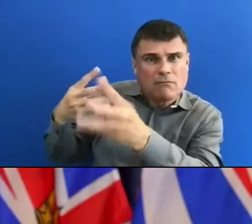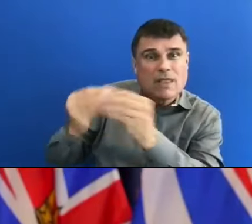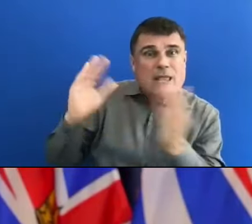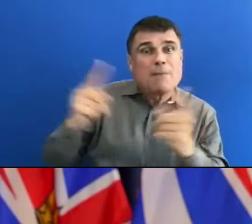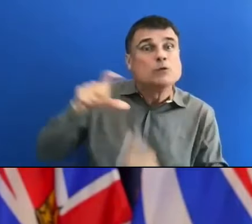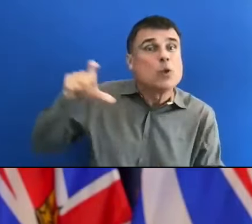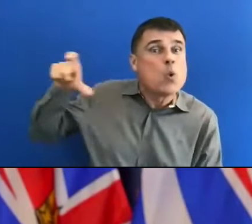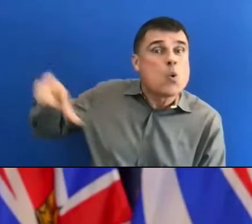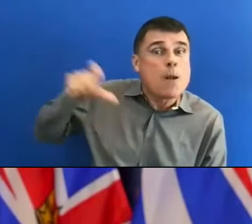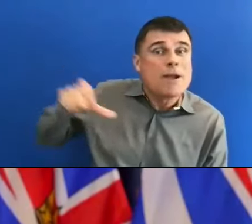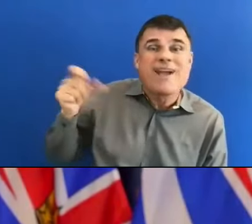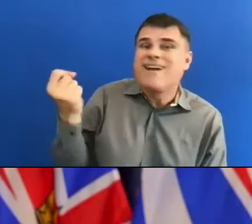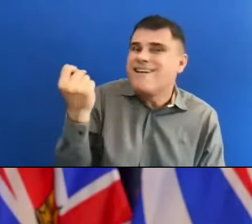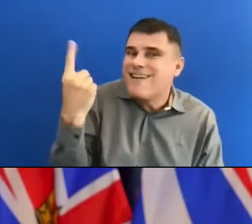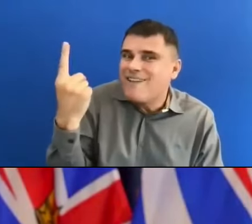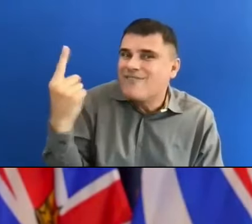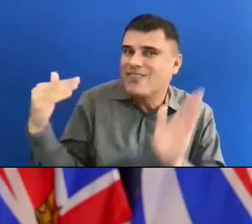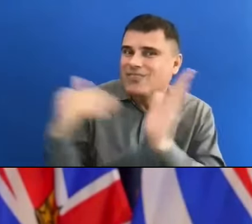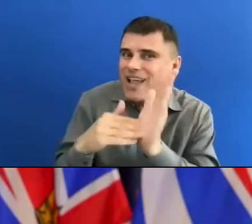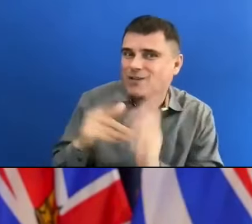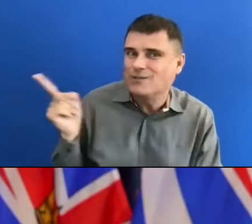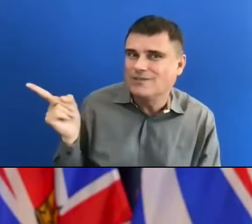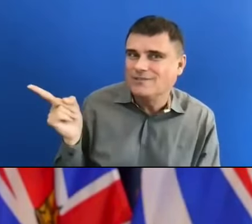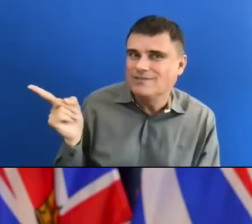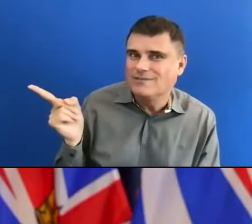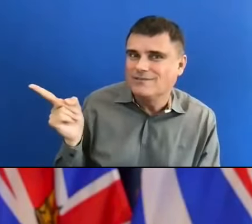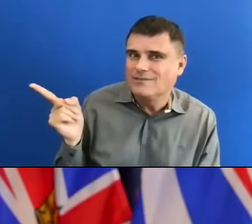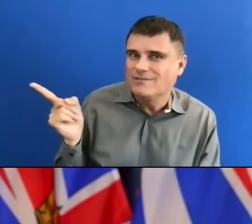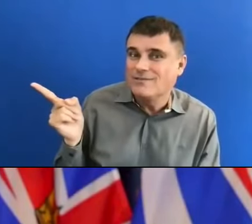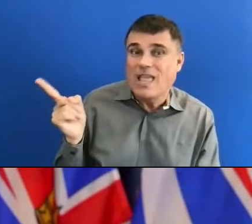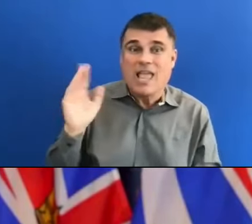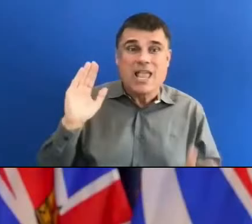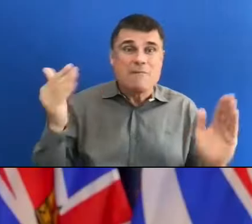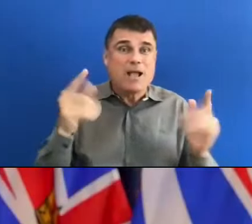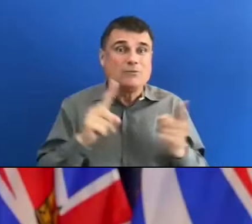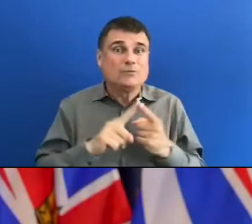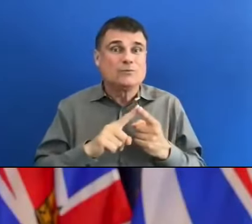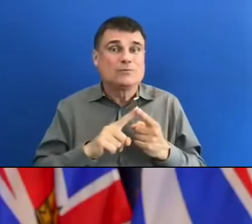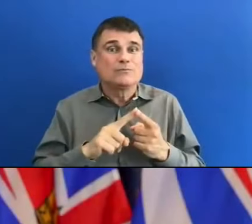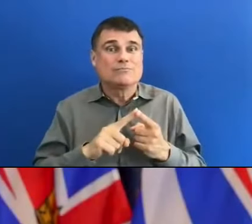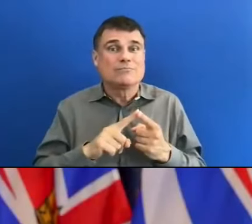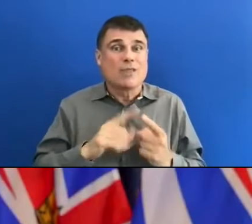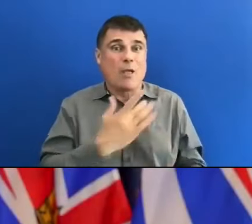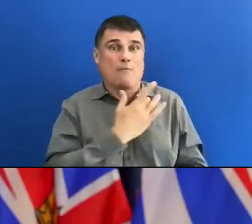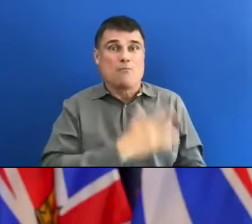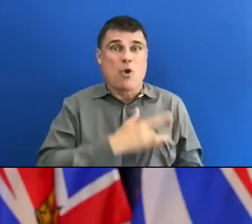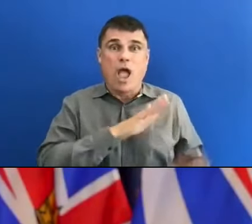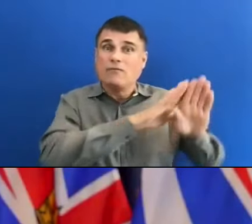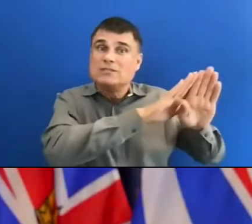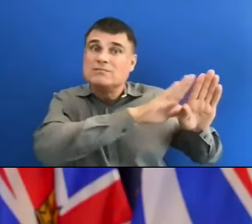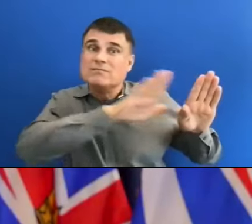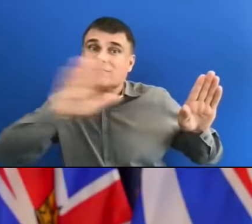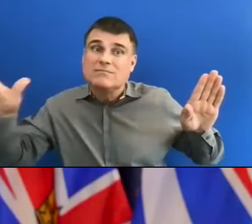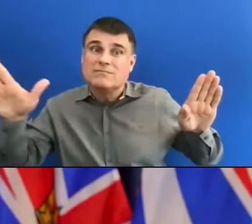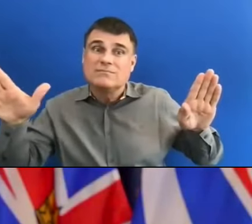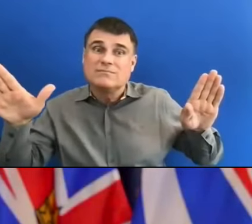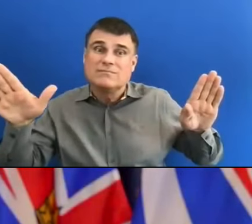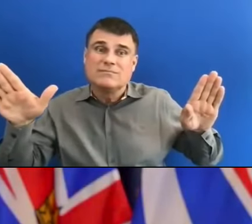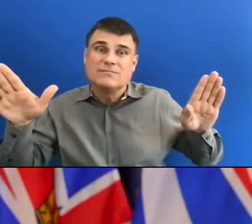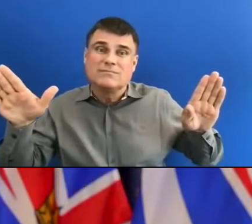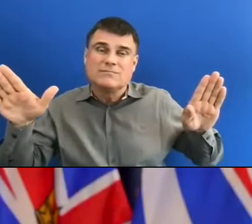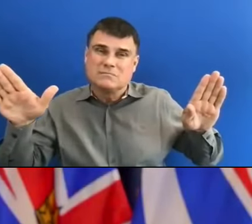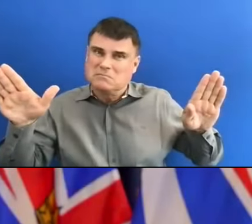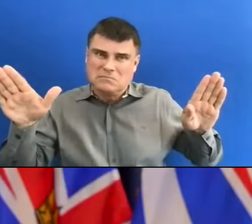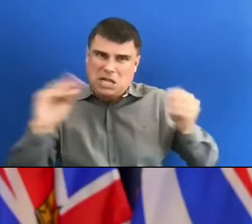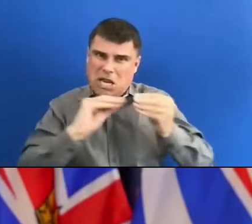next closest of the jurisdictions of our size of 5 million people in North America, the next closest to the